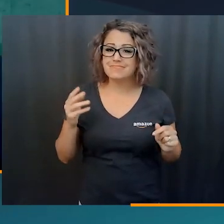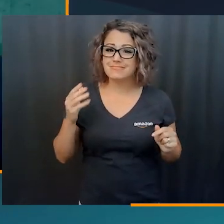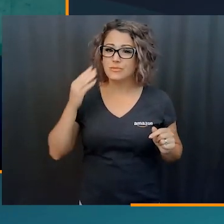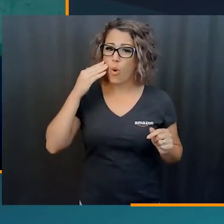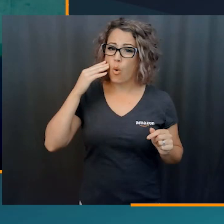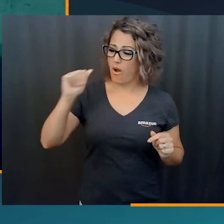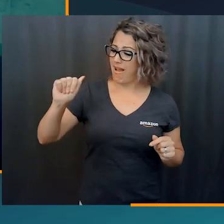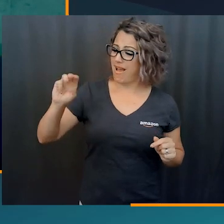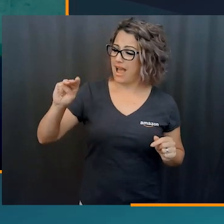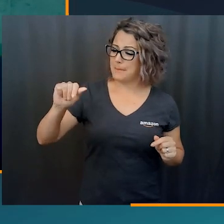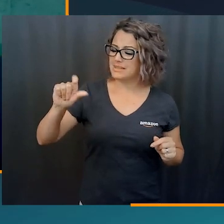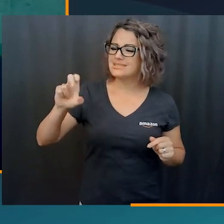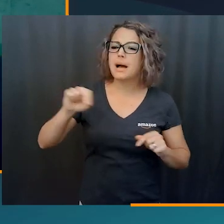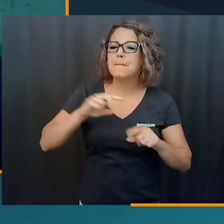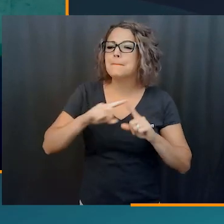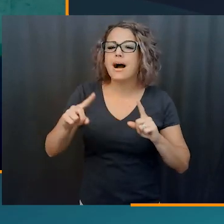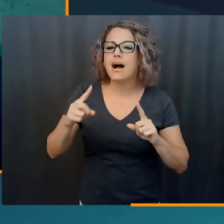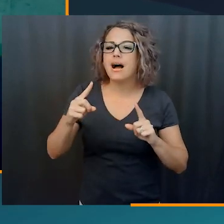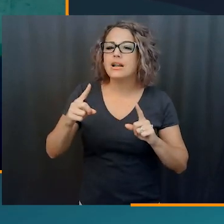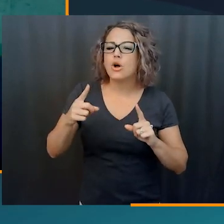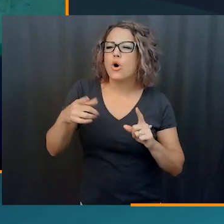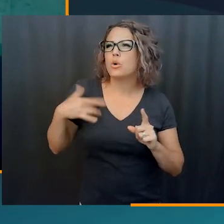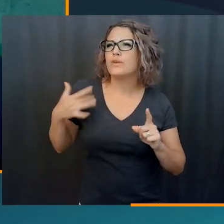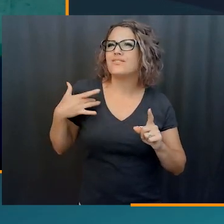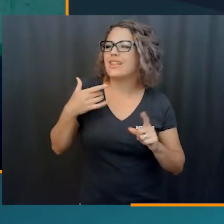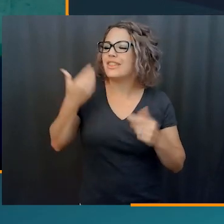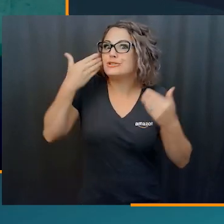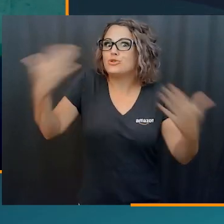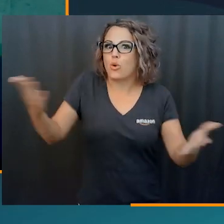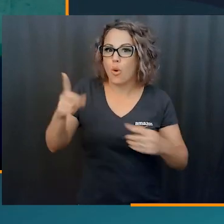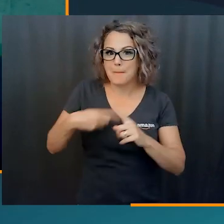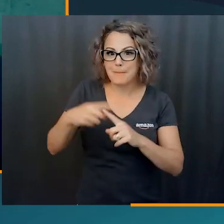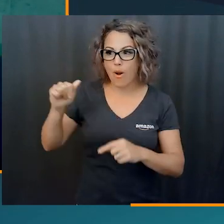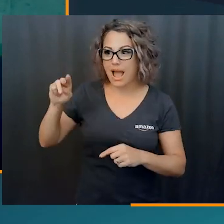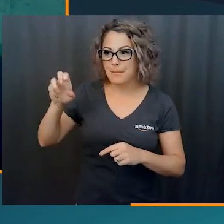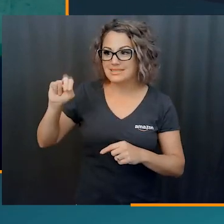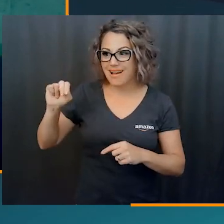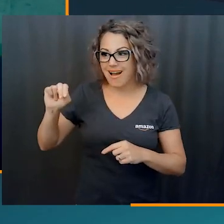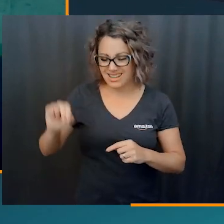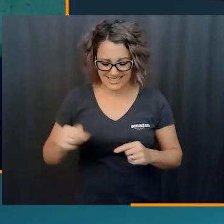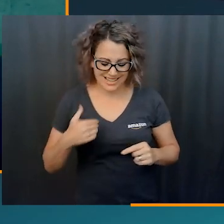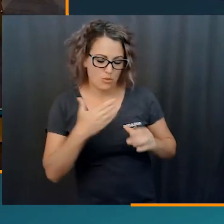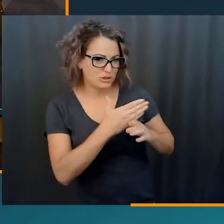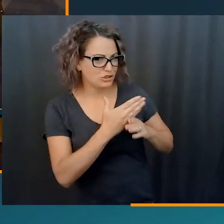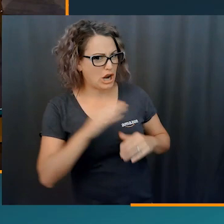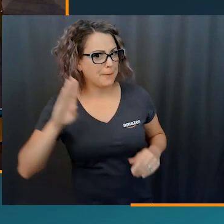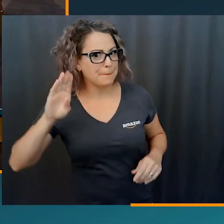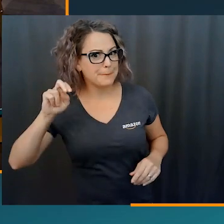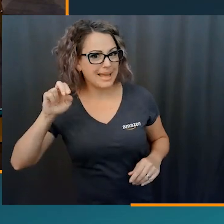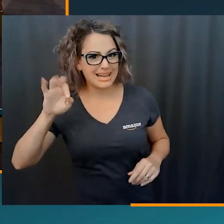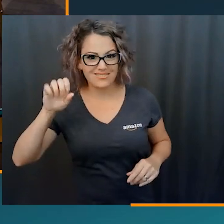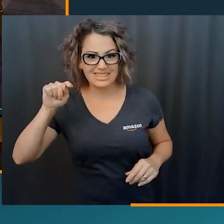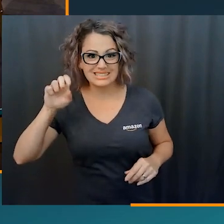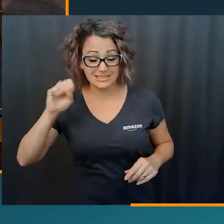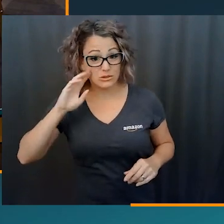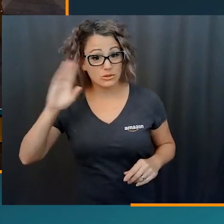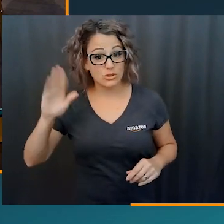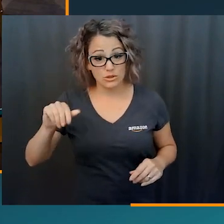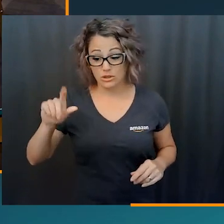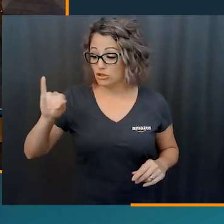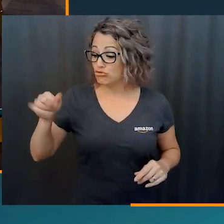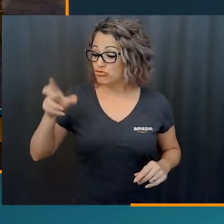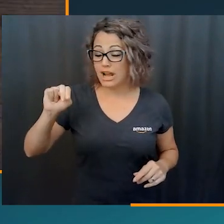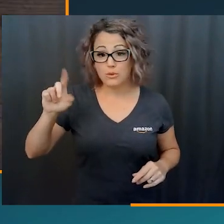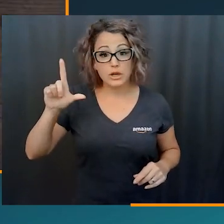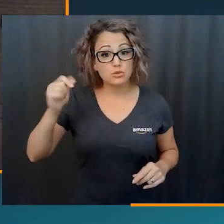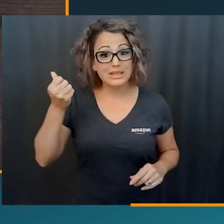Yeah. So folks know a lot about Amazon, but what are some things folks don't know that you'd like to share? So I definitely like to share something about